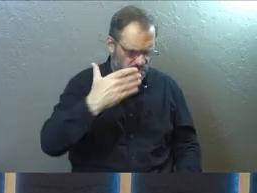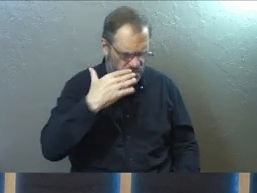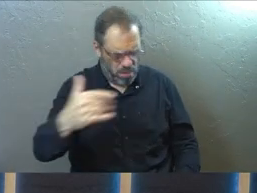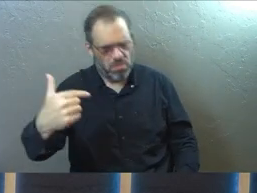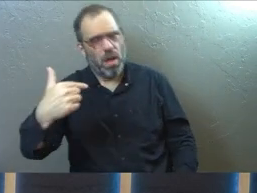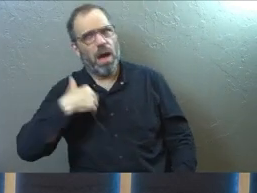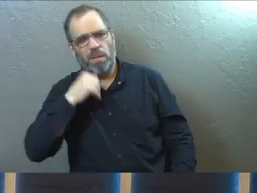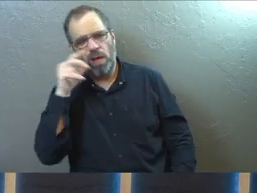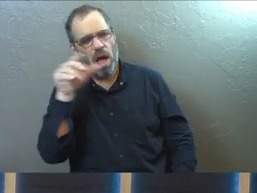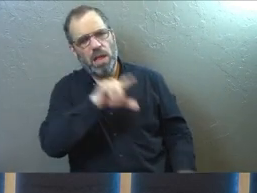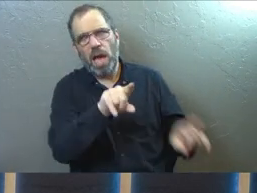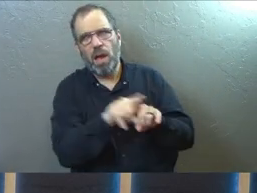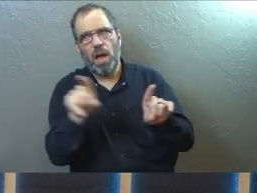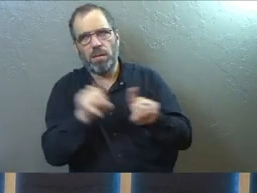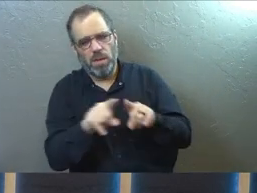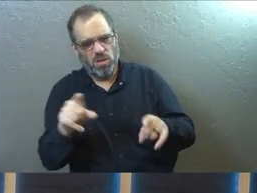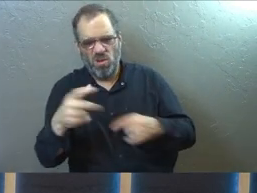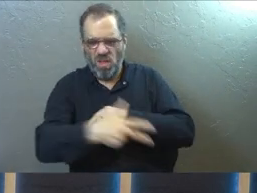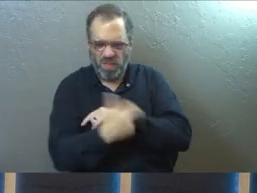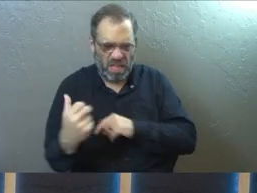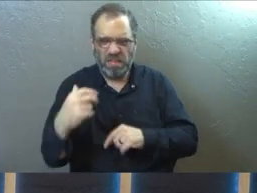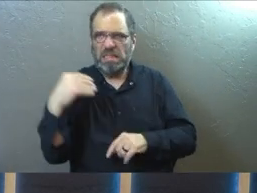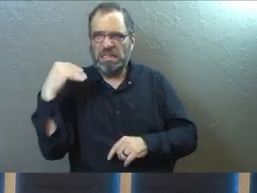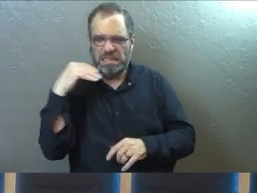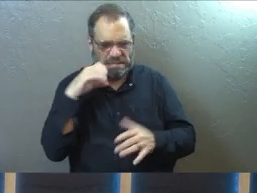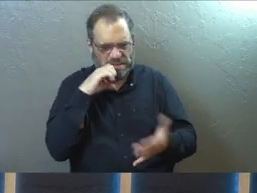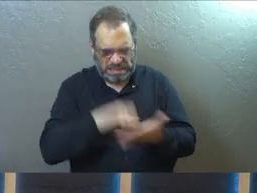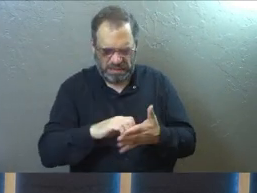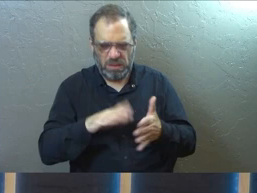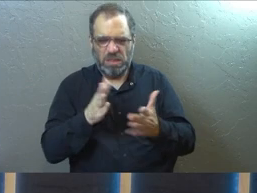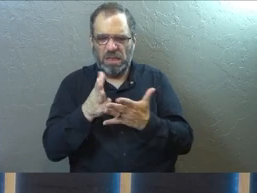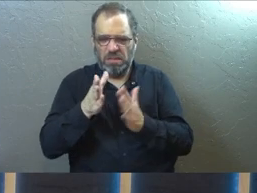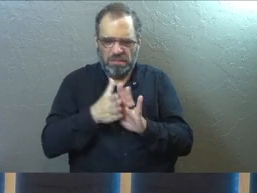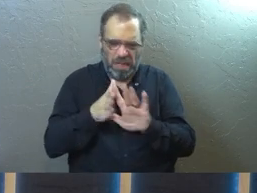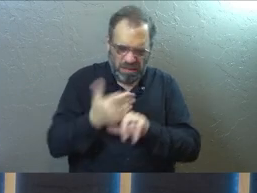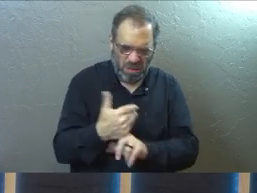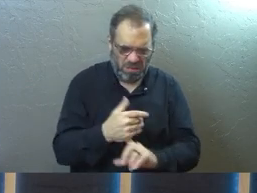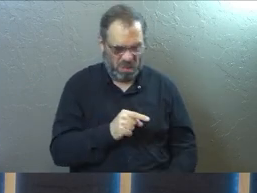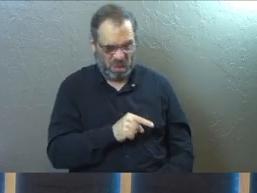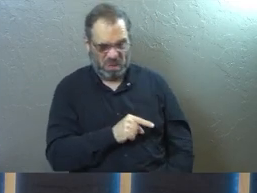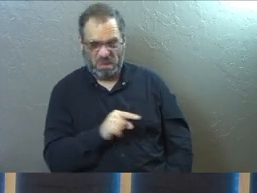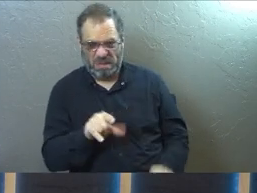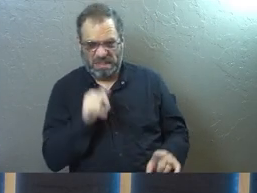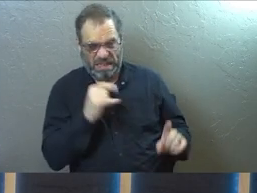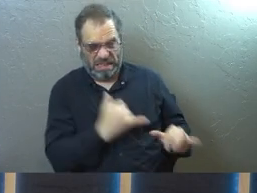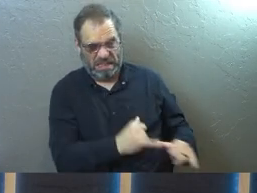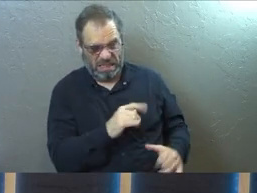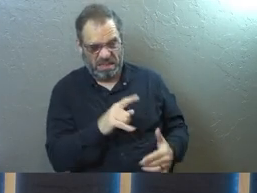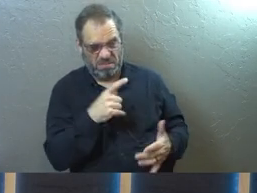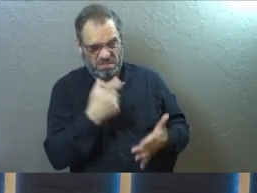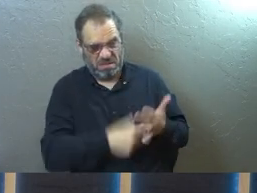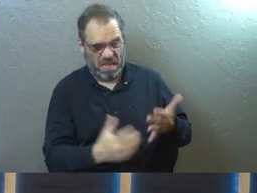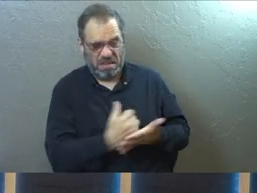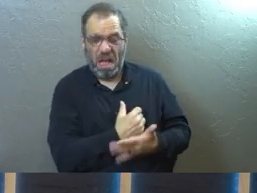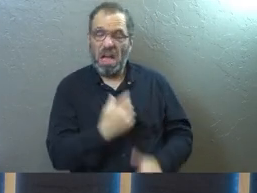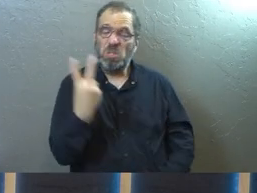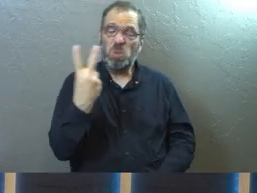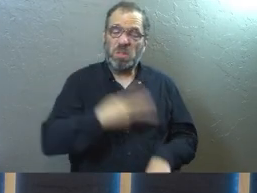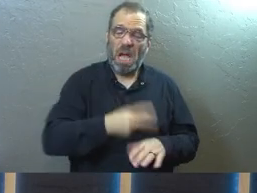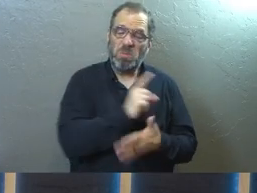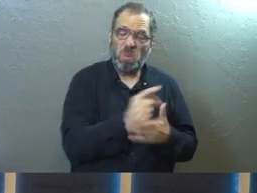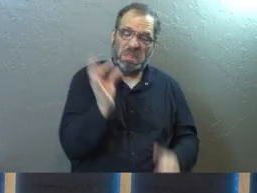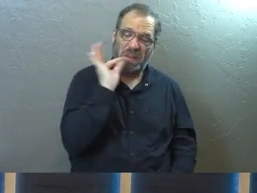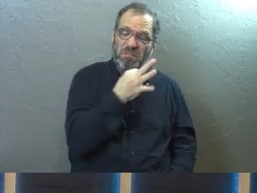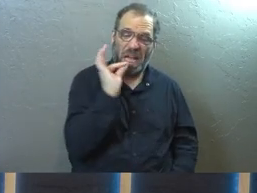thank you that I am not like other people, robbers, evildoers, adulterers, or even like this tax collector. I fast twice a